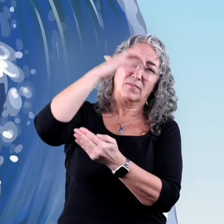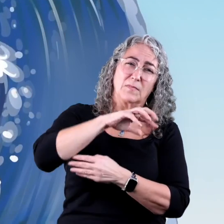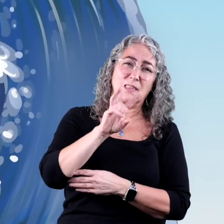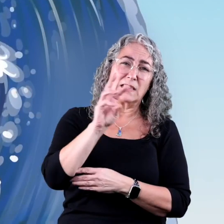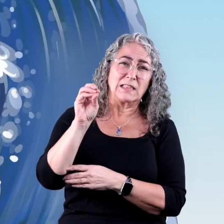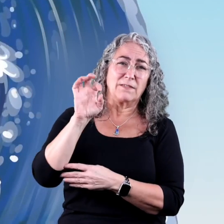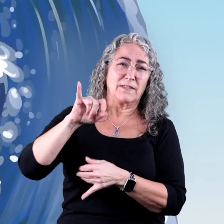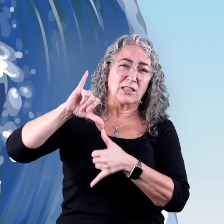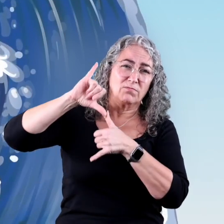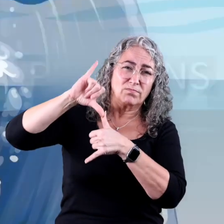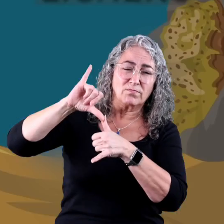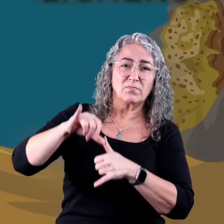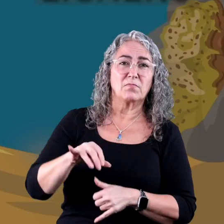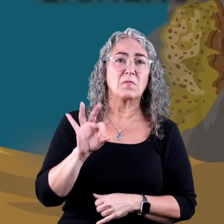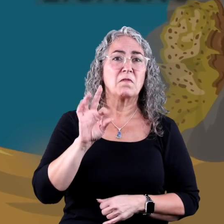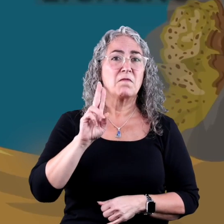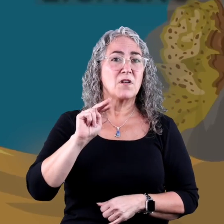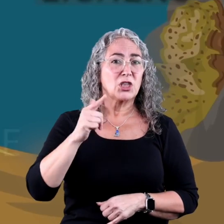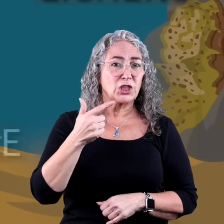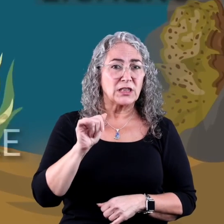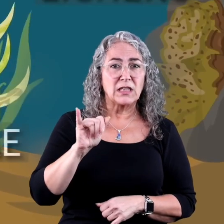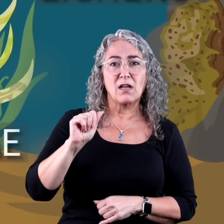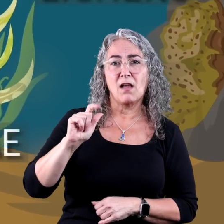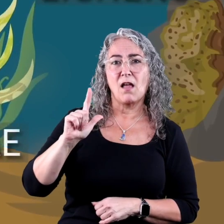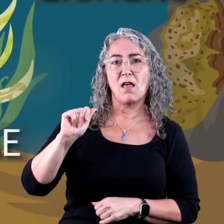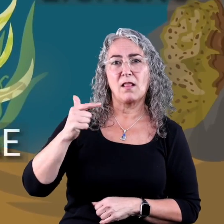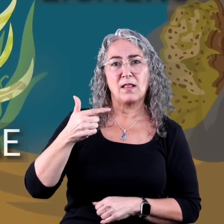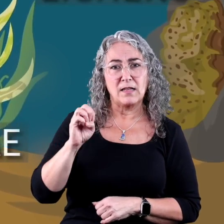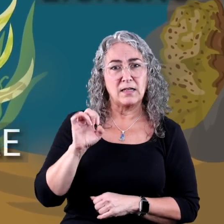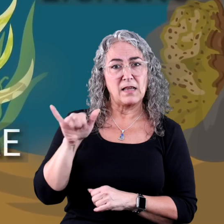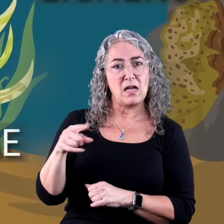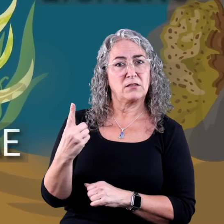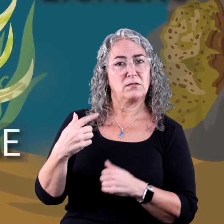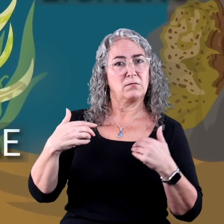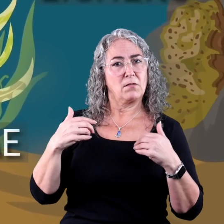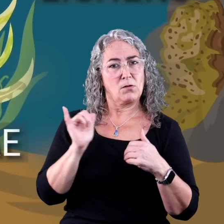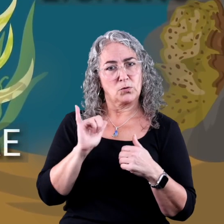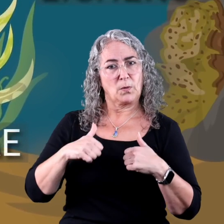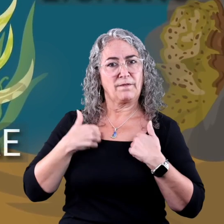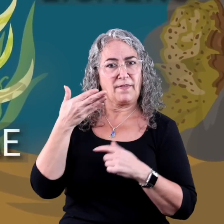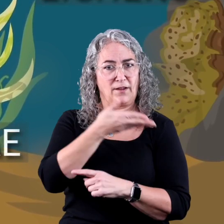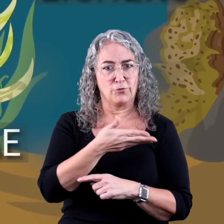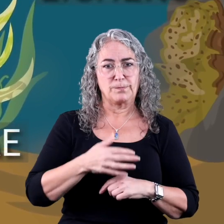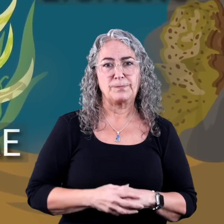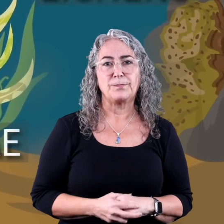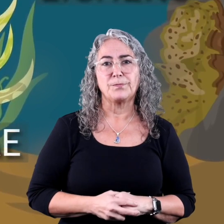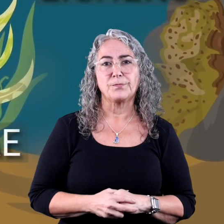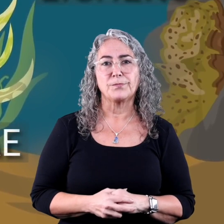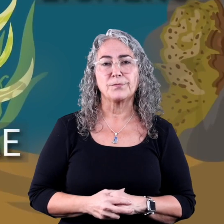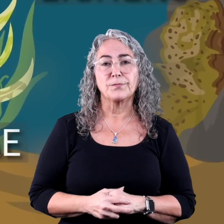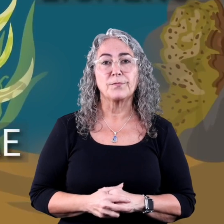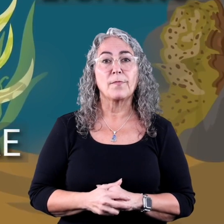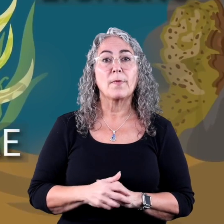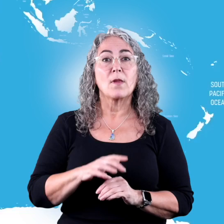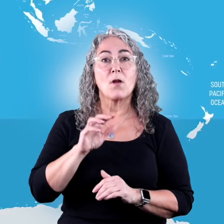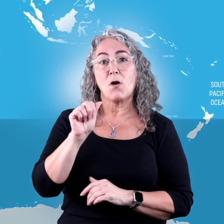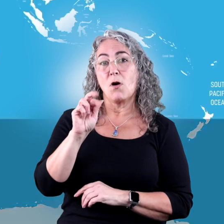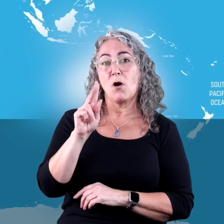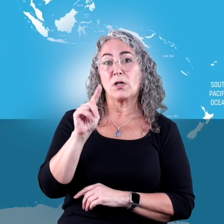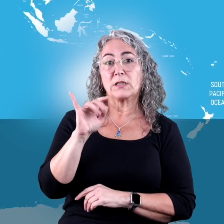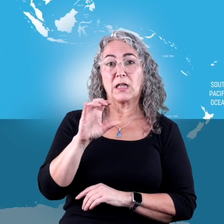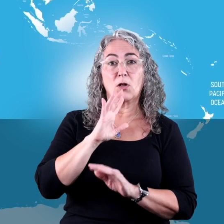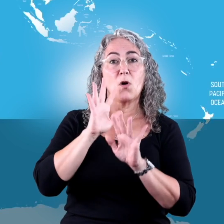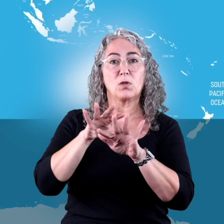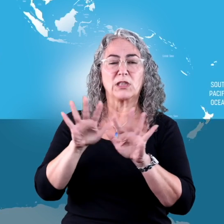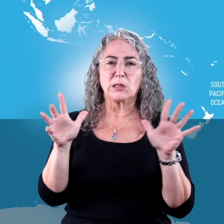tall. Fungi and algae are some of the plant life that exists in this ocean. The